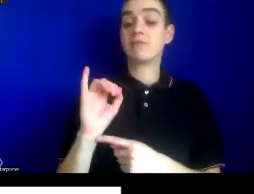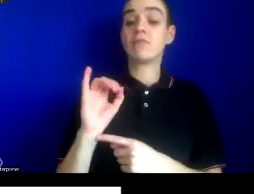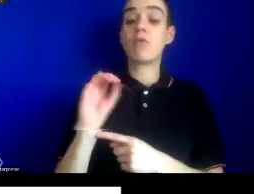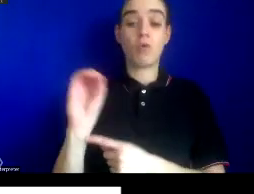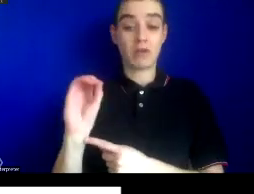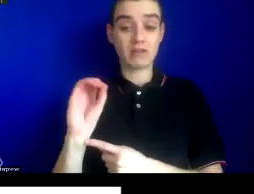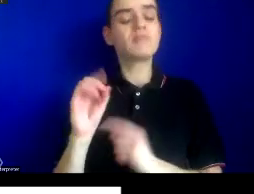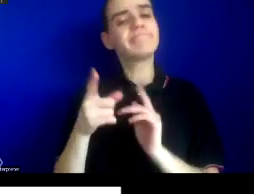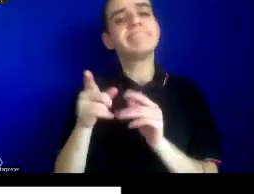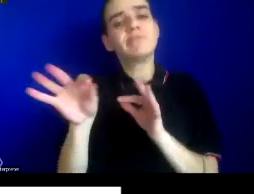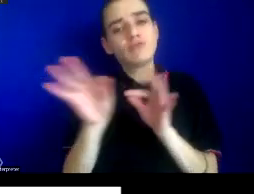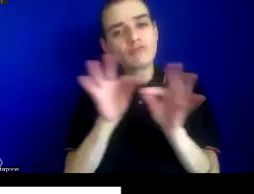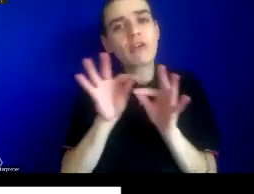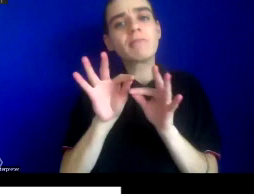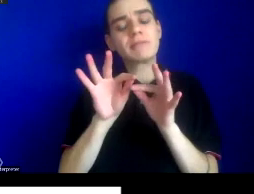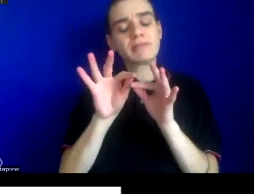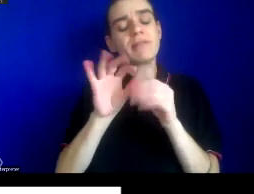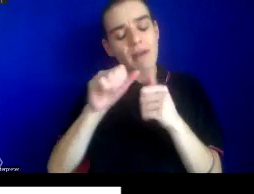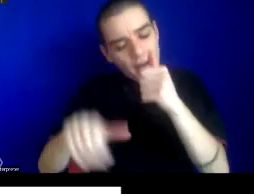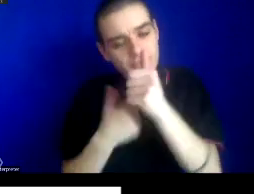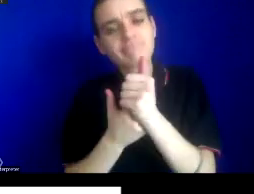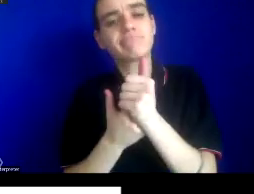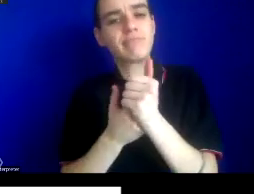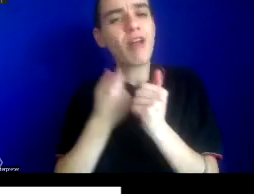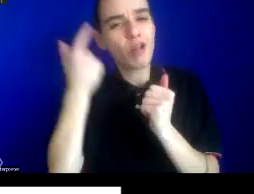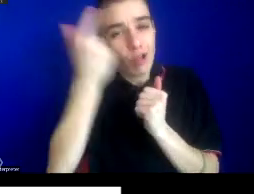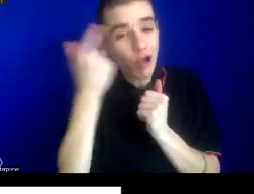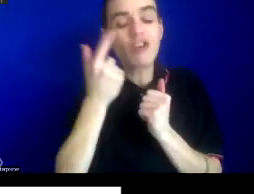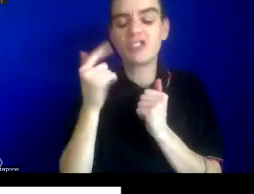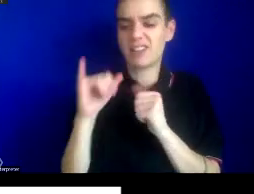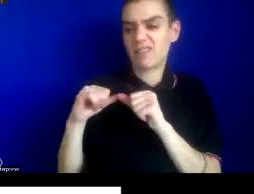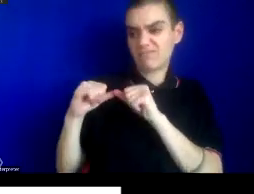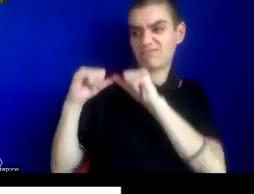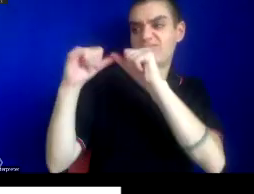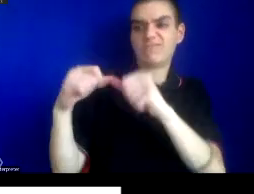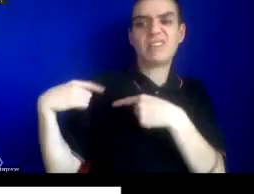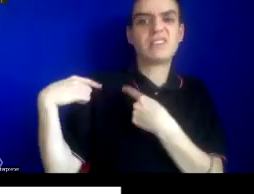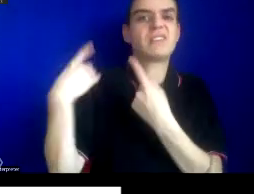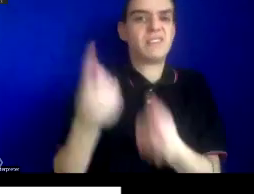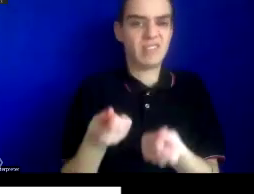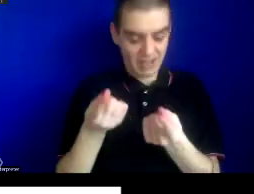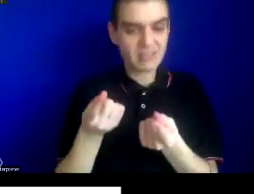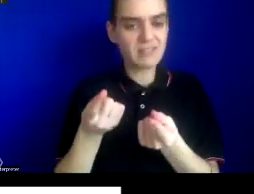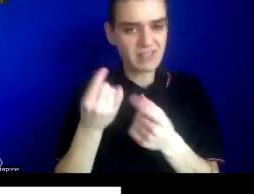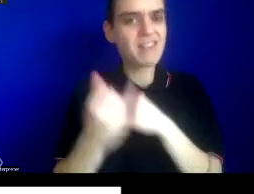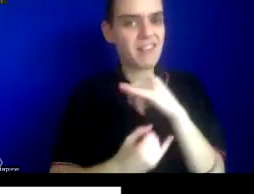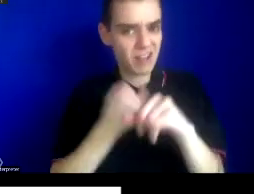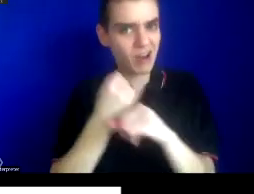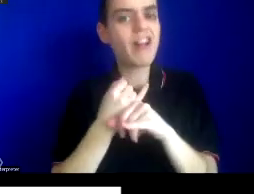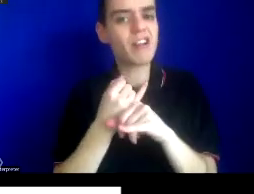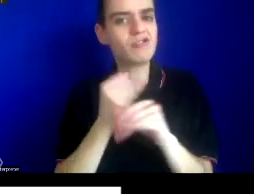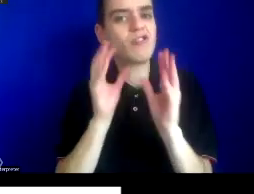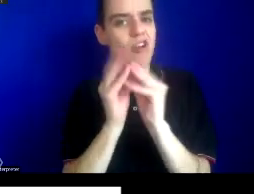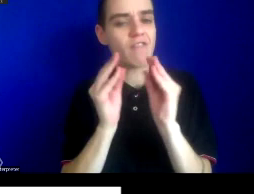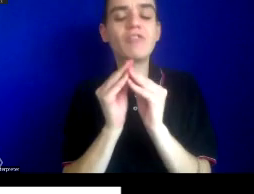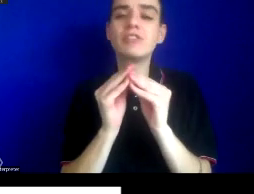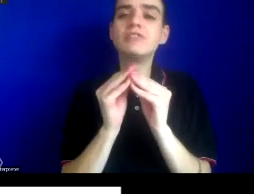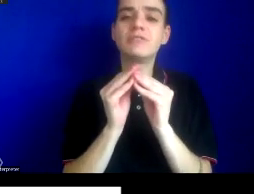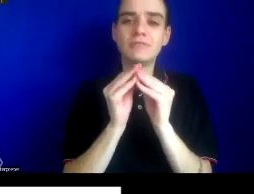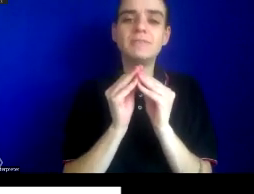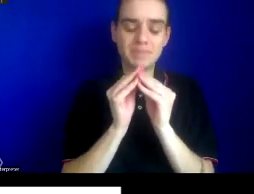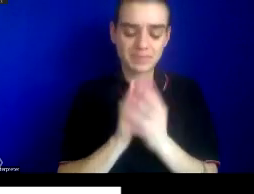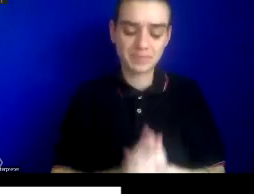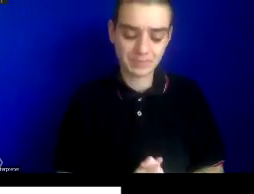logics that have motivated and persisted in certain forms since the international sanctuary conferences to present and to which all, um,